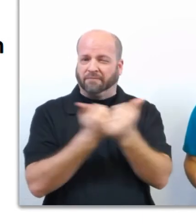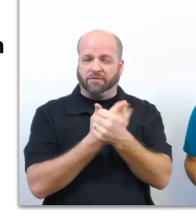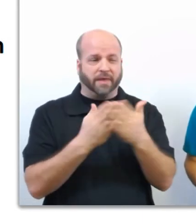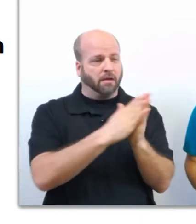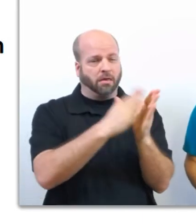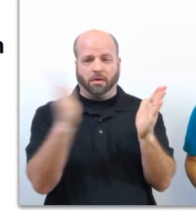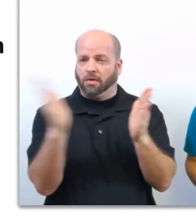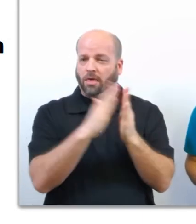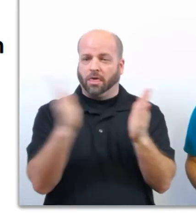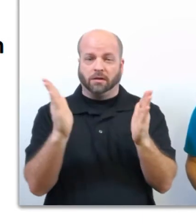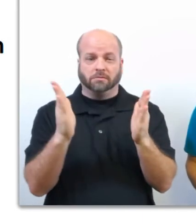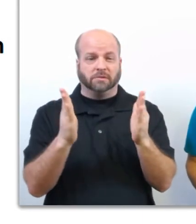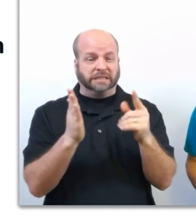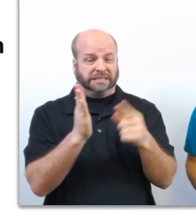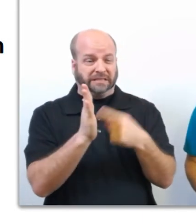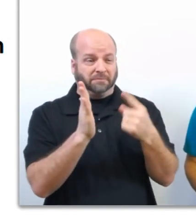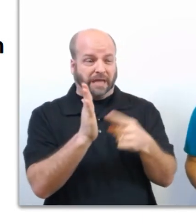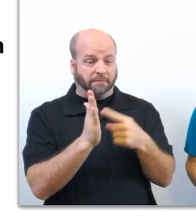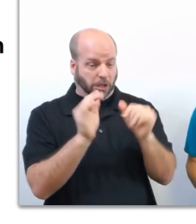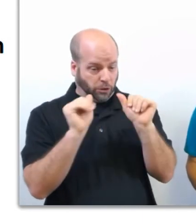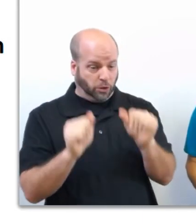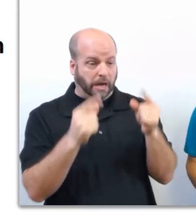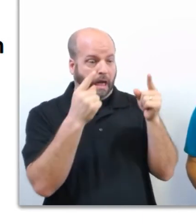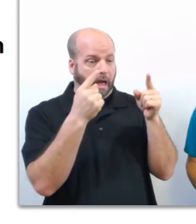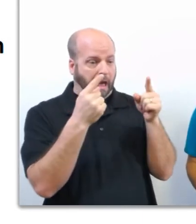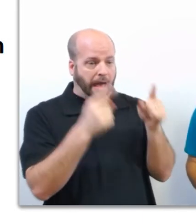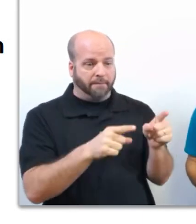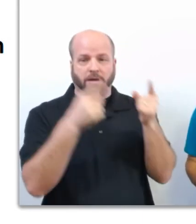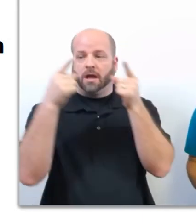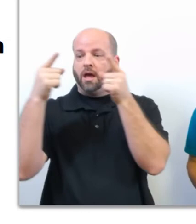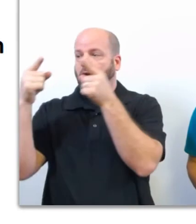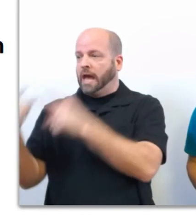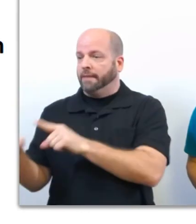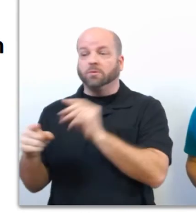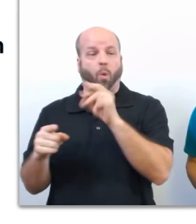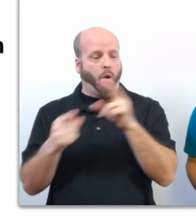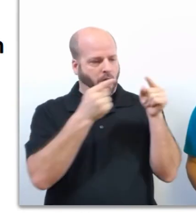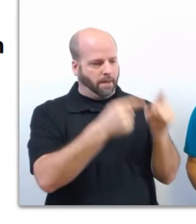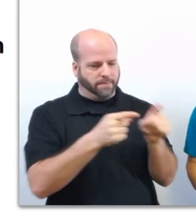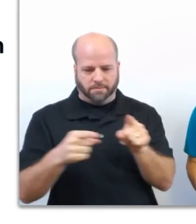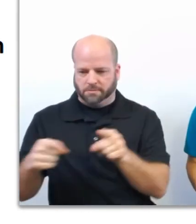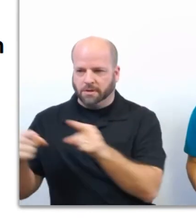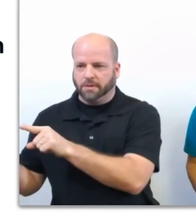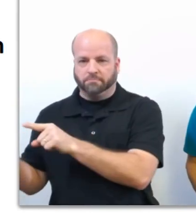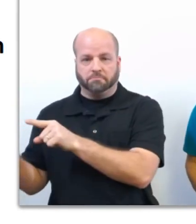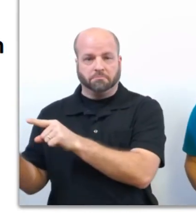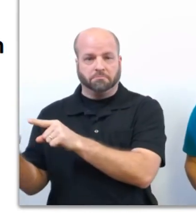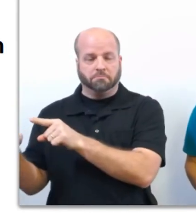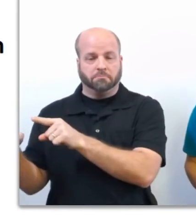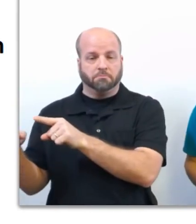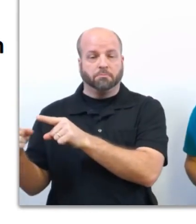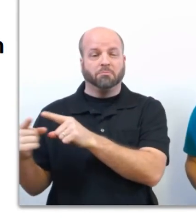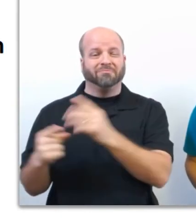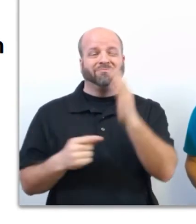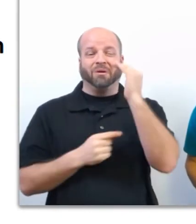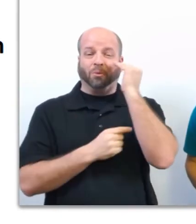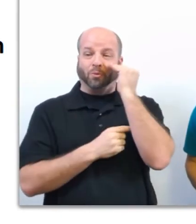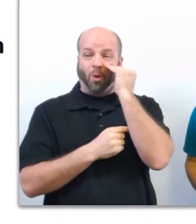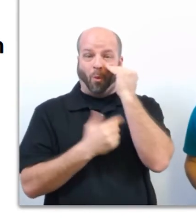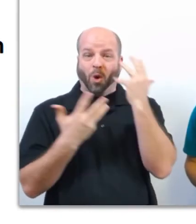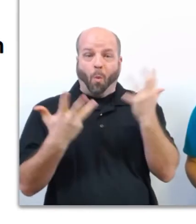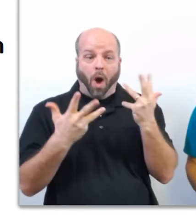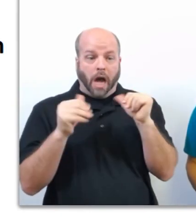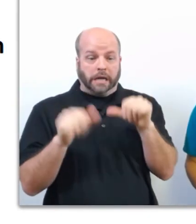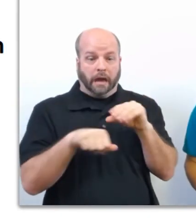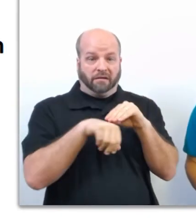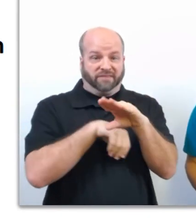Some of these threats may be seasonal or have the potential to happen several times throughout the year. Knowing what can affect you